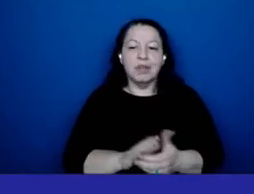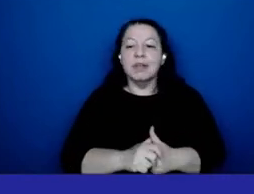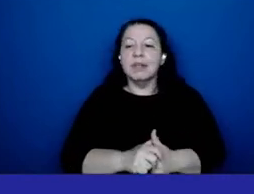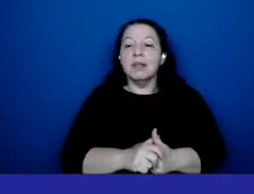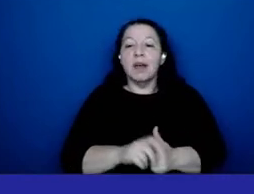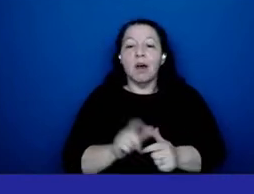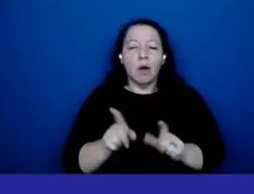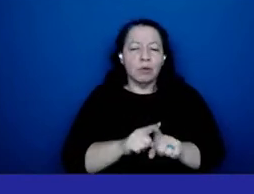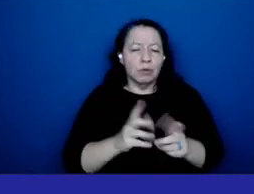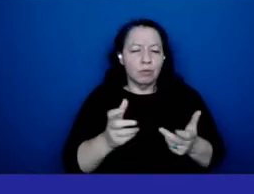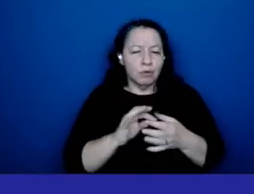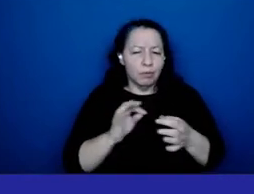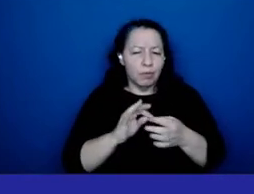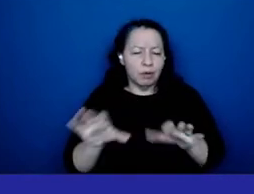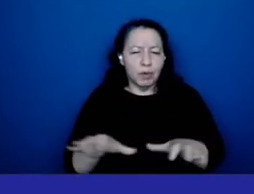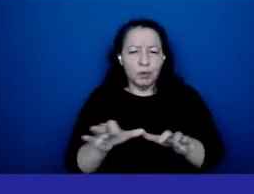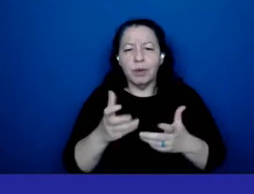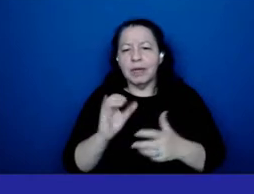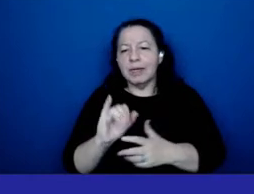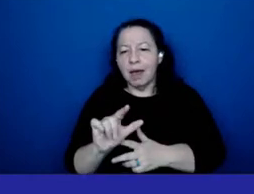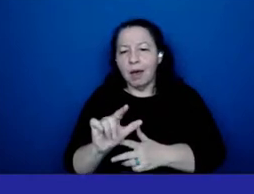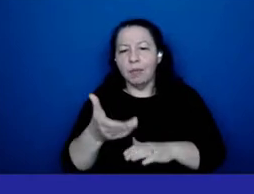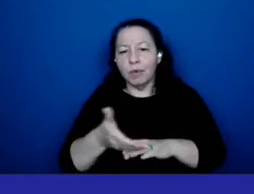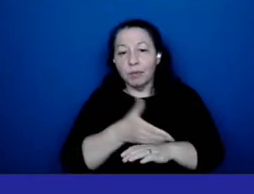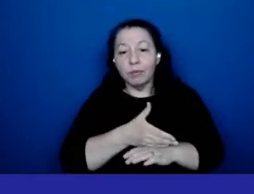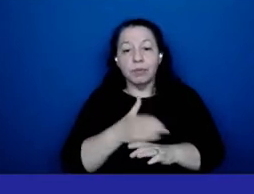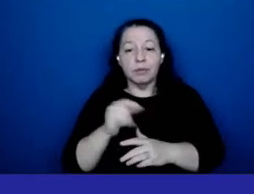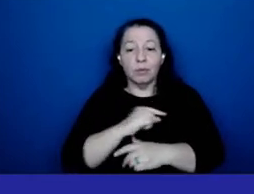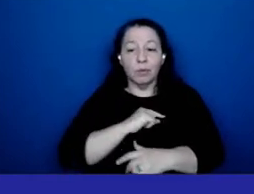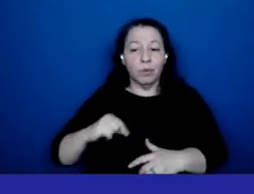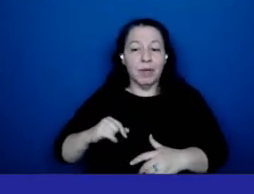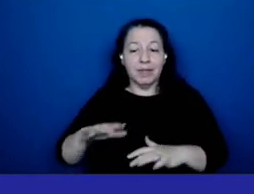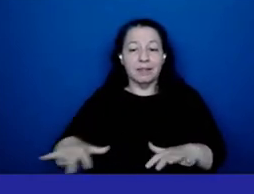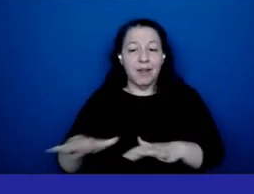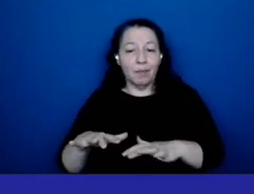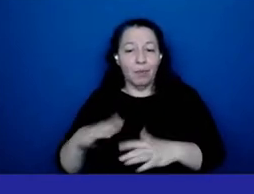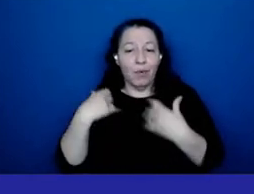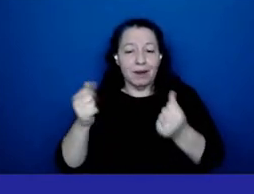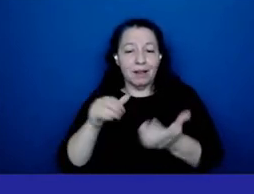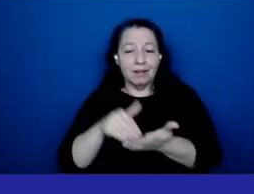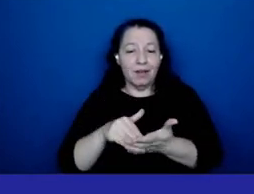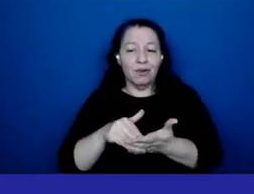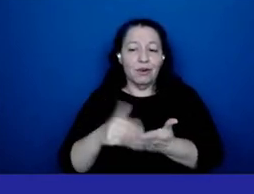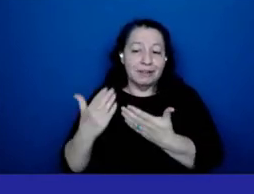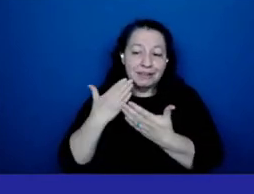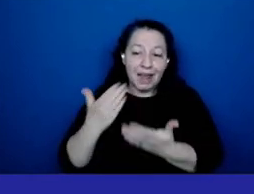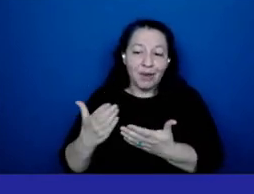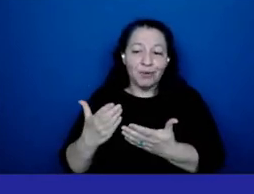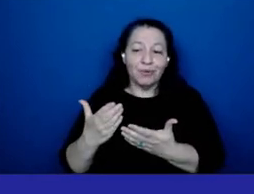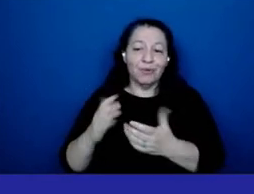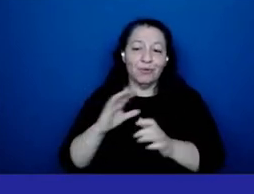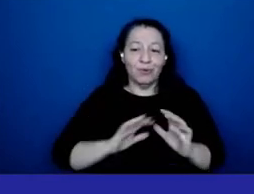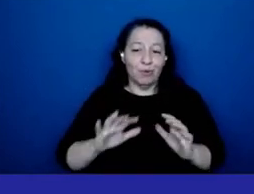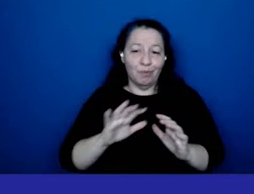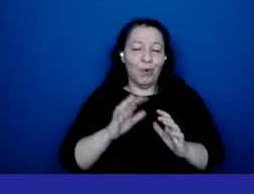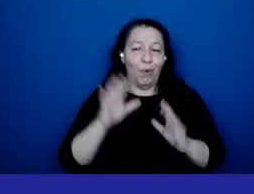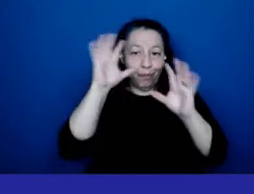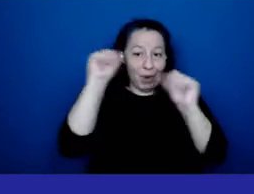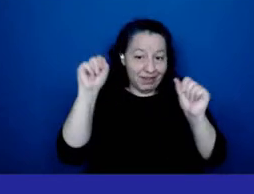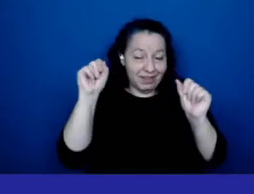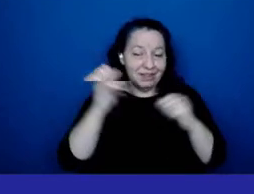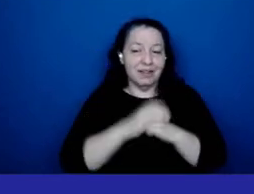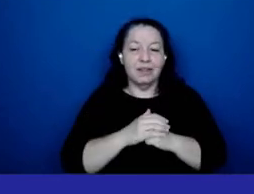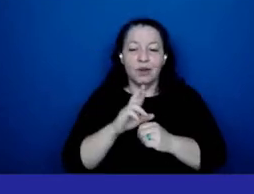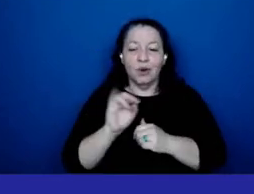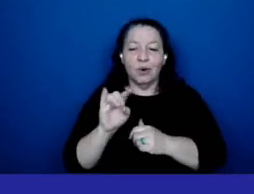improvements at the queen's neighborhood health centers thanks to the borough president um and that ridgewood clinic has